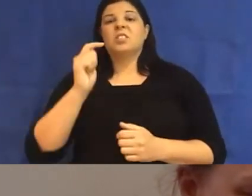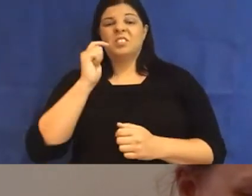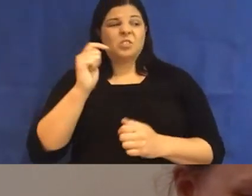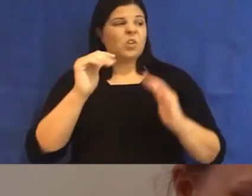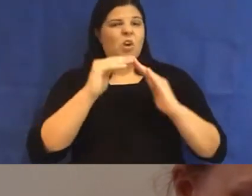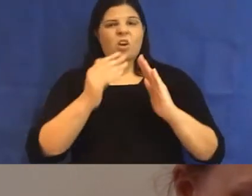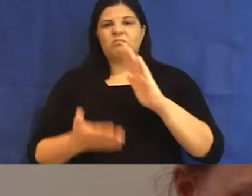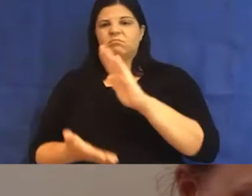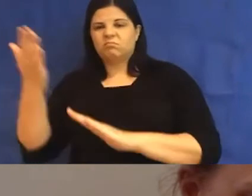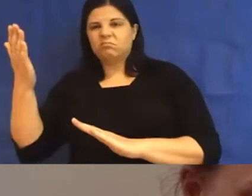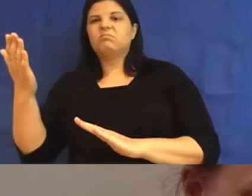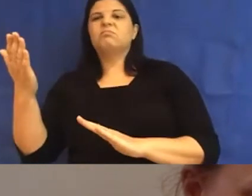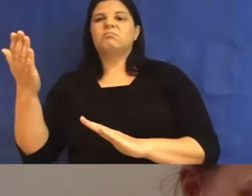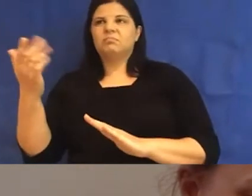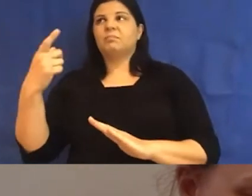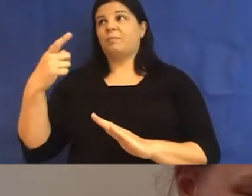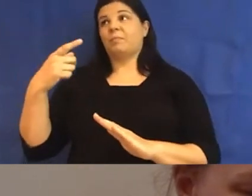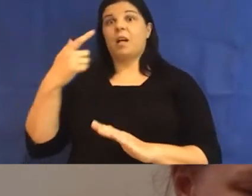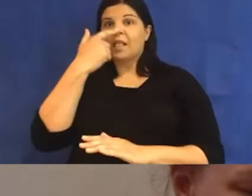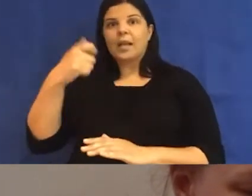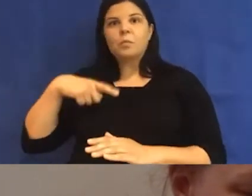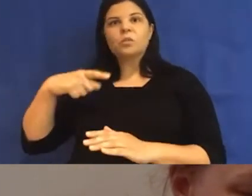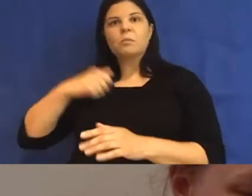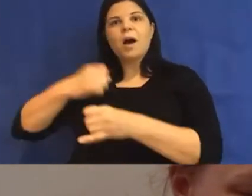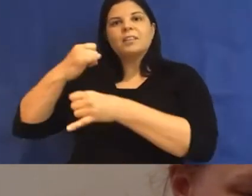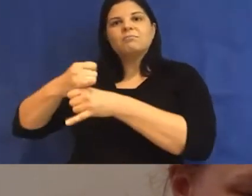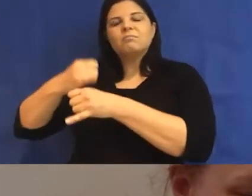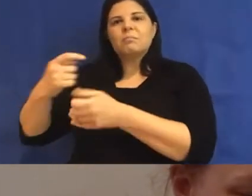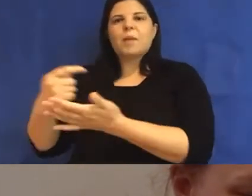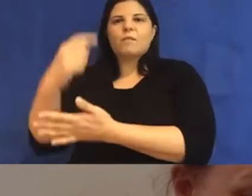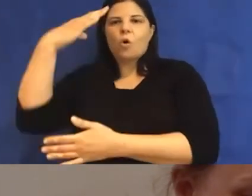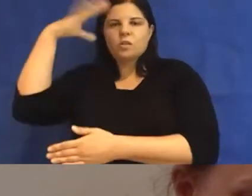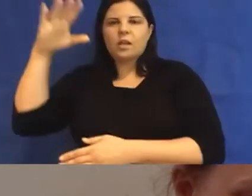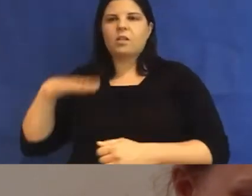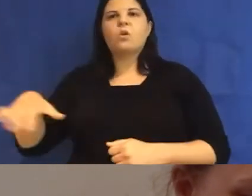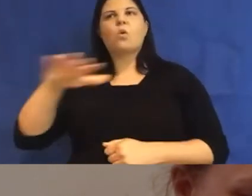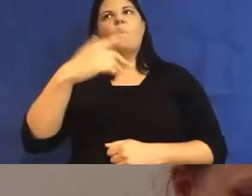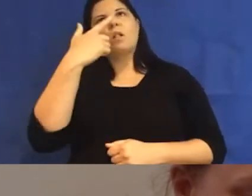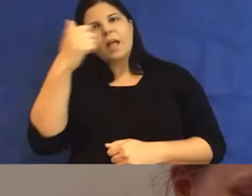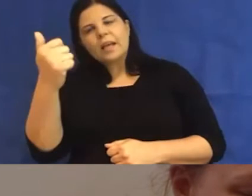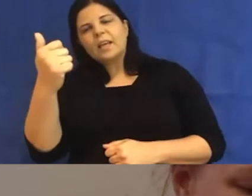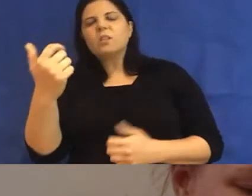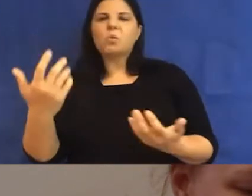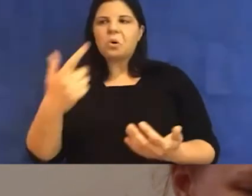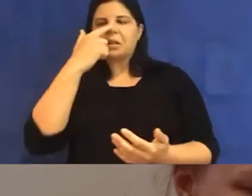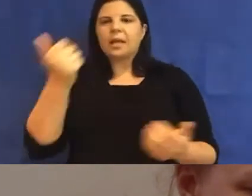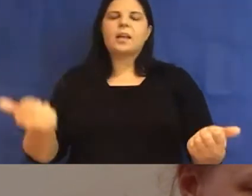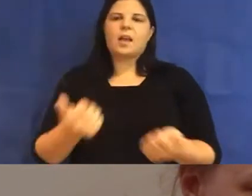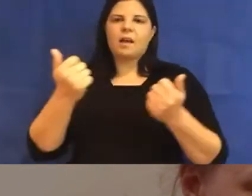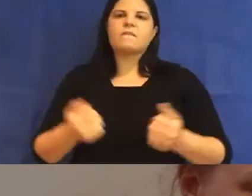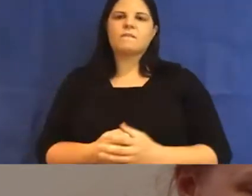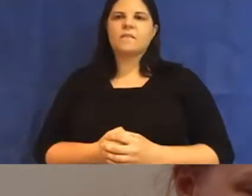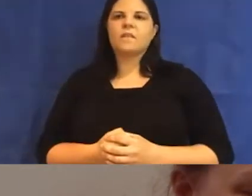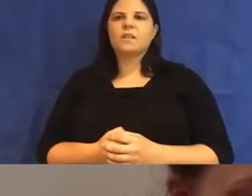institution had paid for because I was lucky. We were all lucky, if not lucky enough. I had my fancy